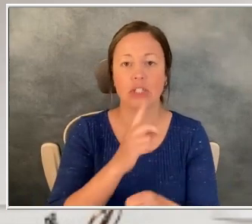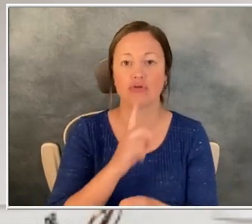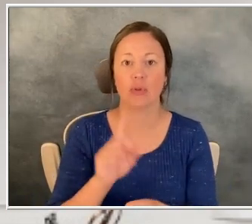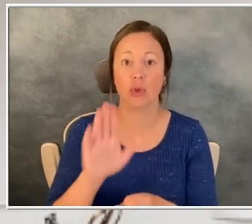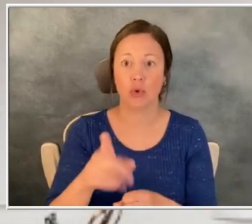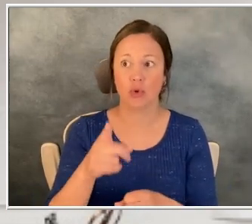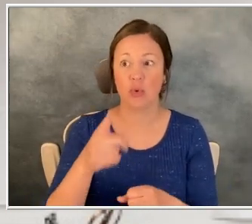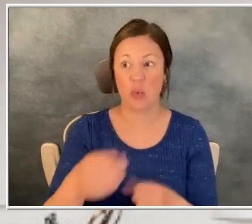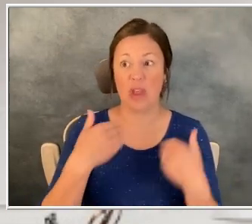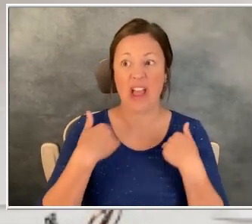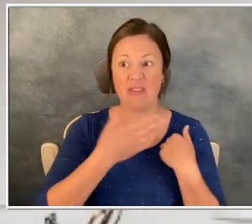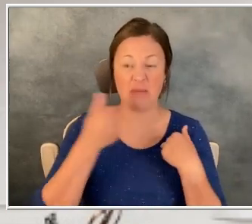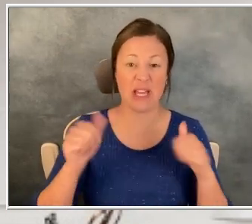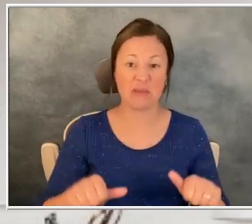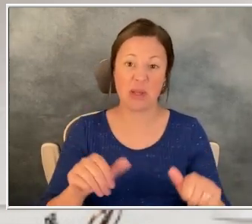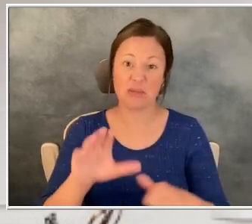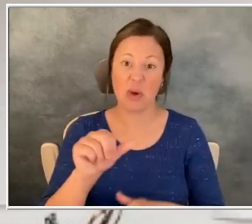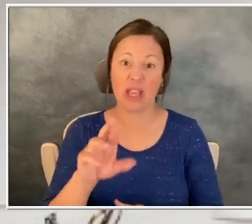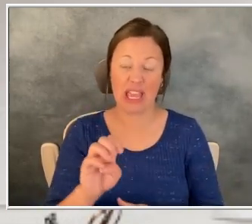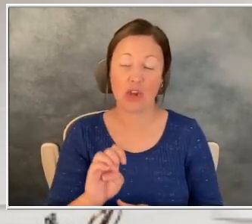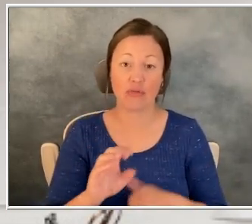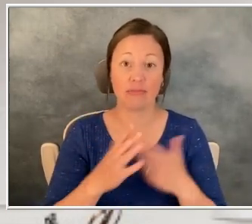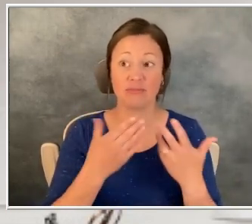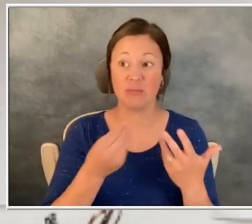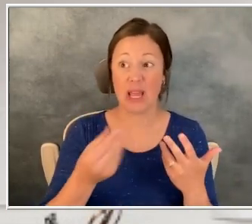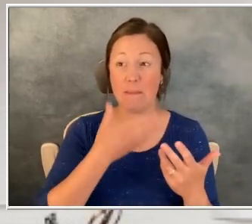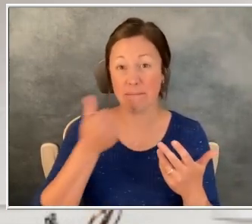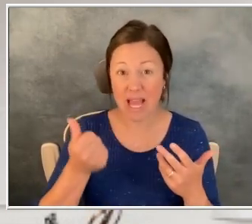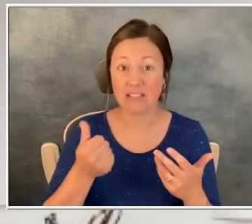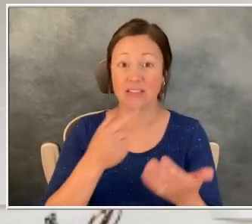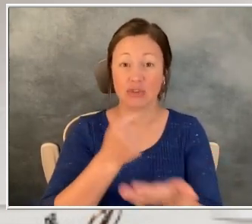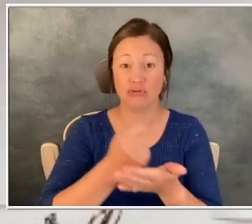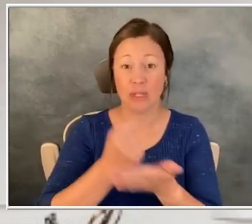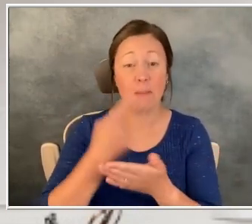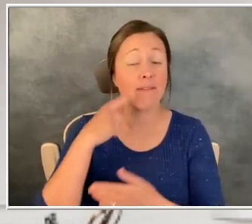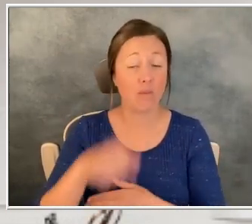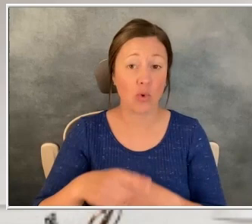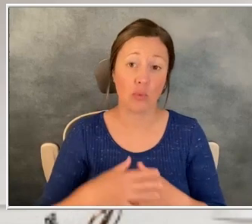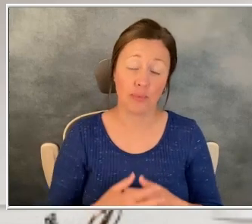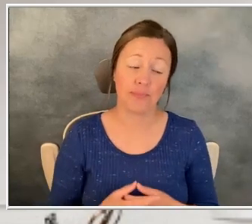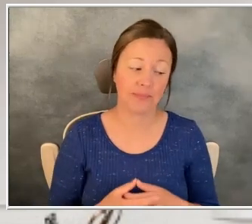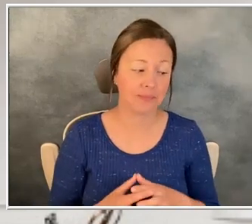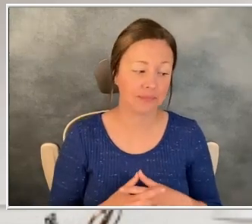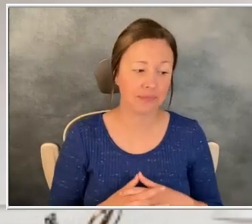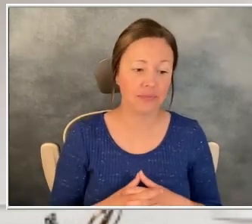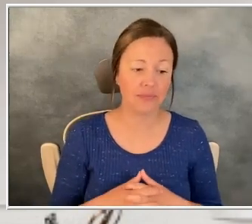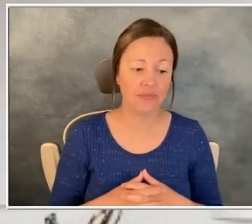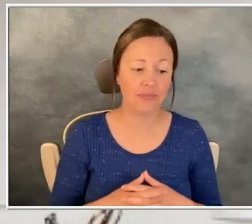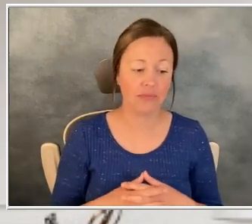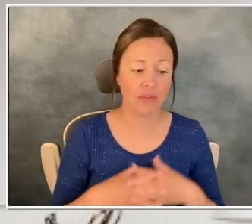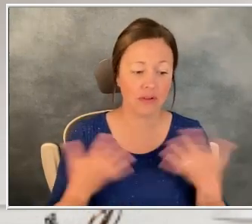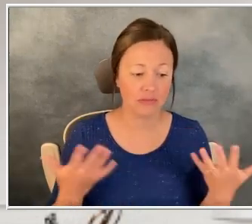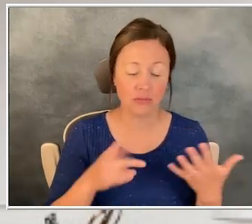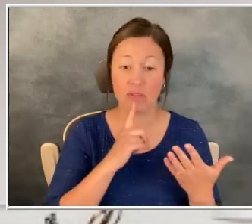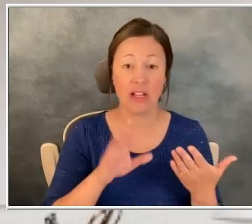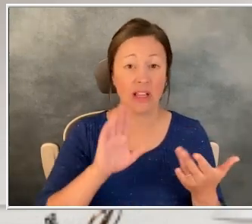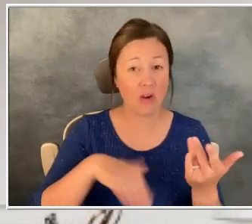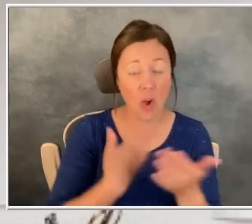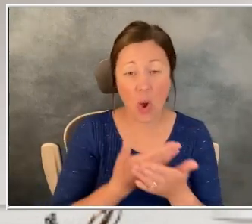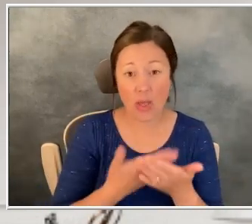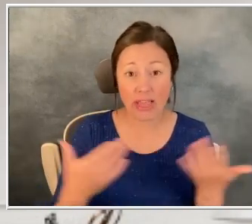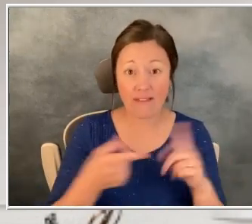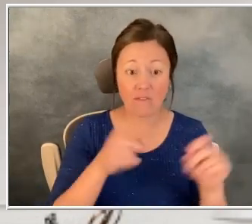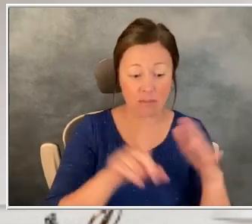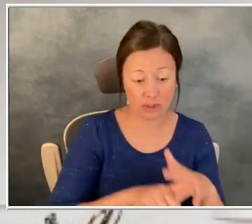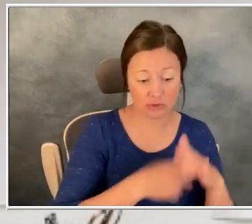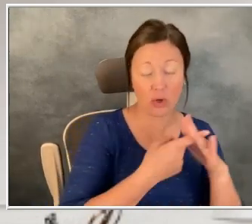receiving the best possible care and the best possible treatment you can, you can get, right? So from all things from the start of